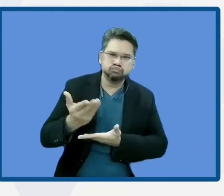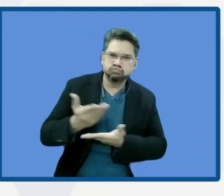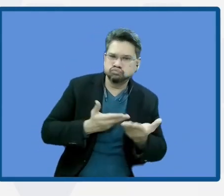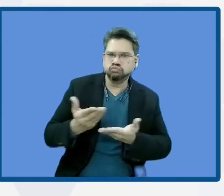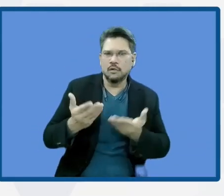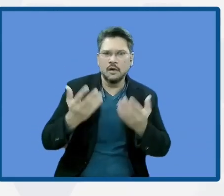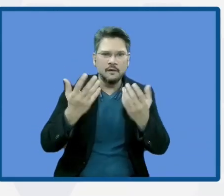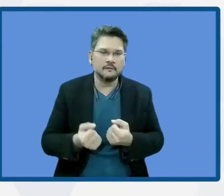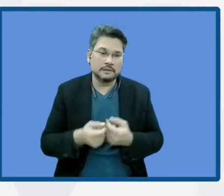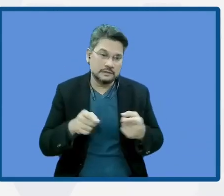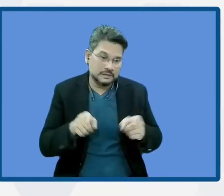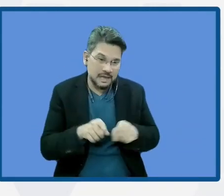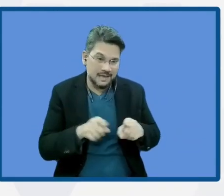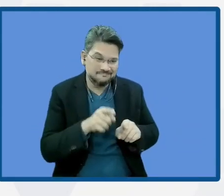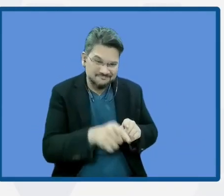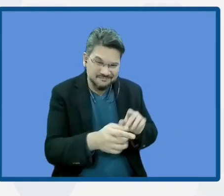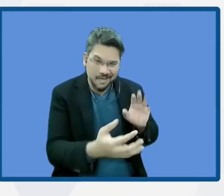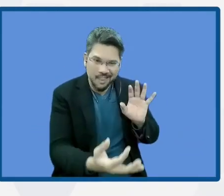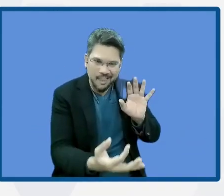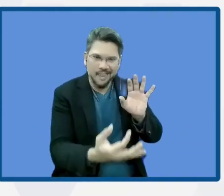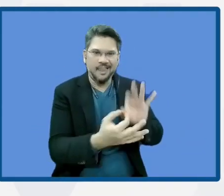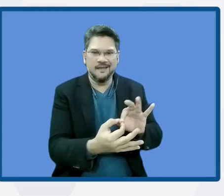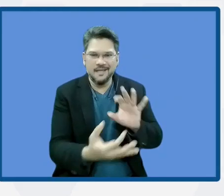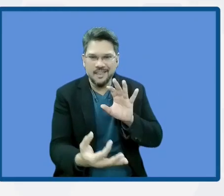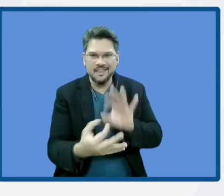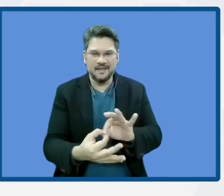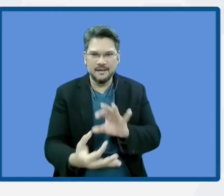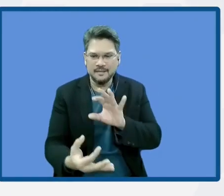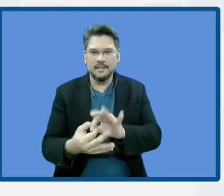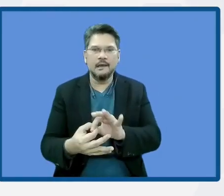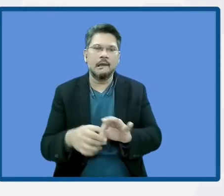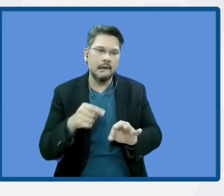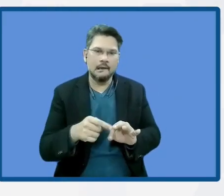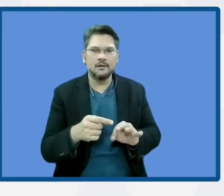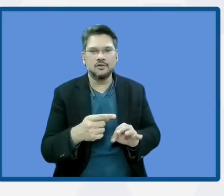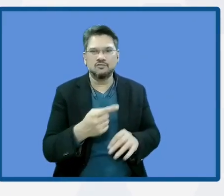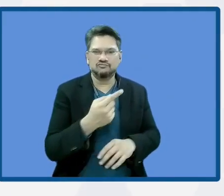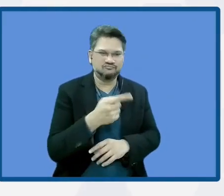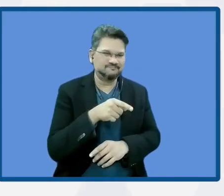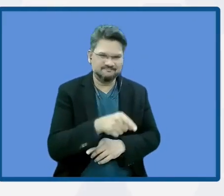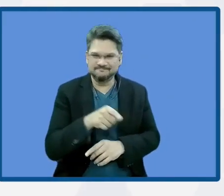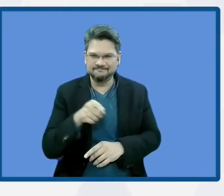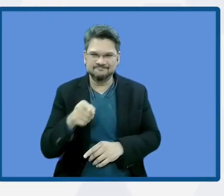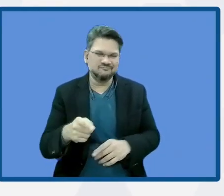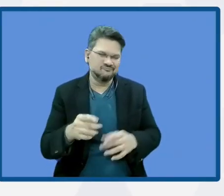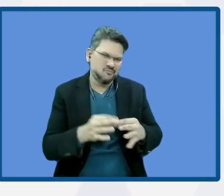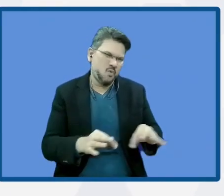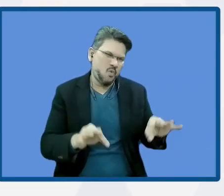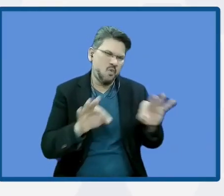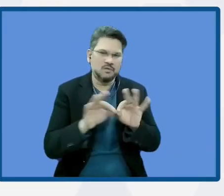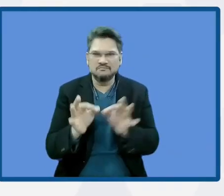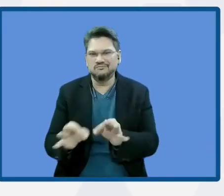because those are the two main pillars of one single thing, and that is